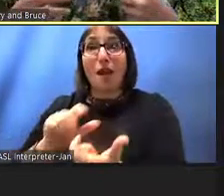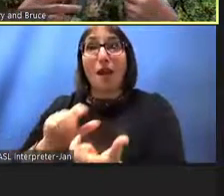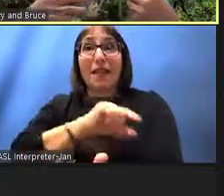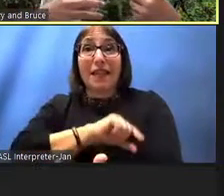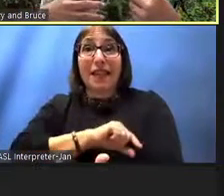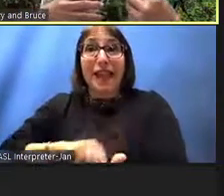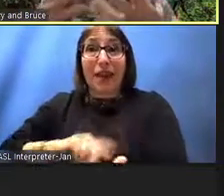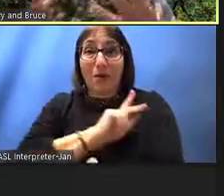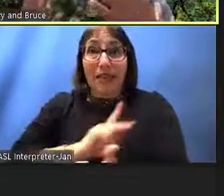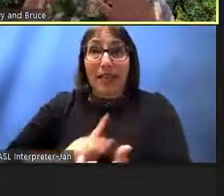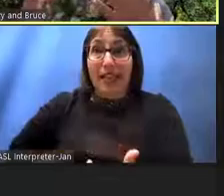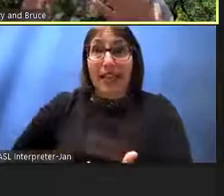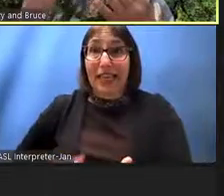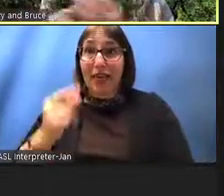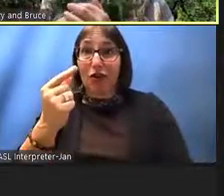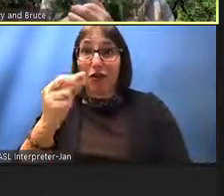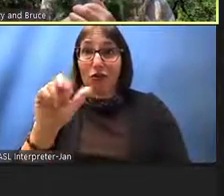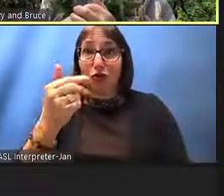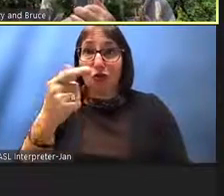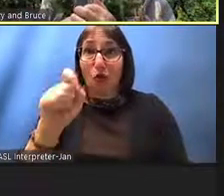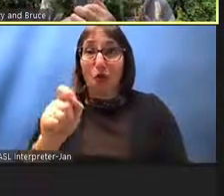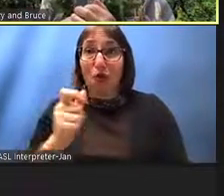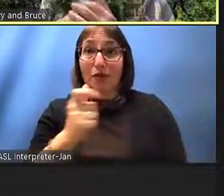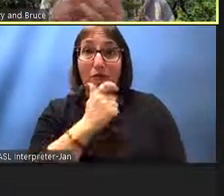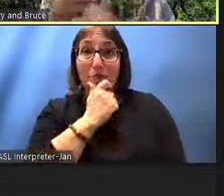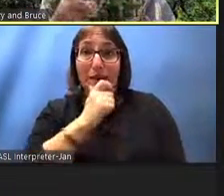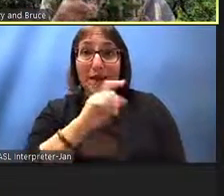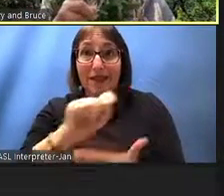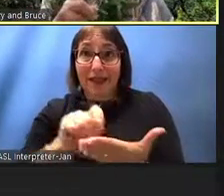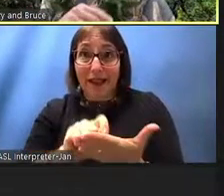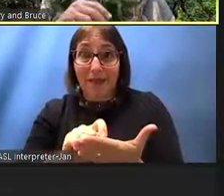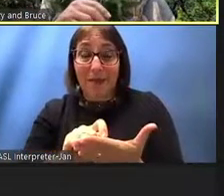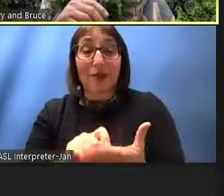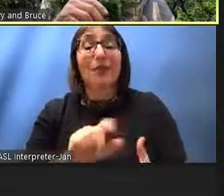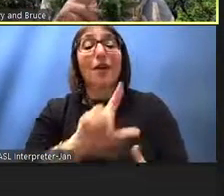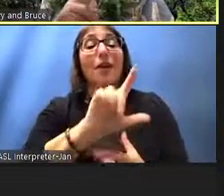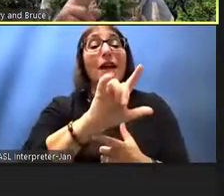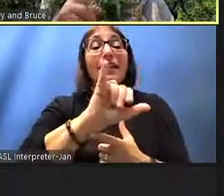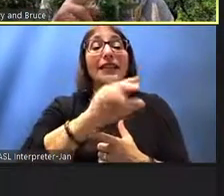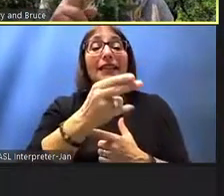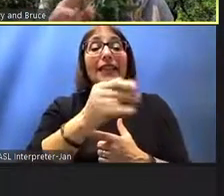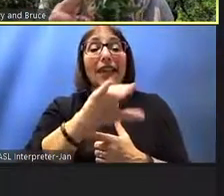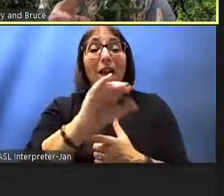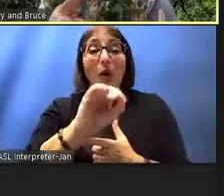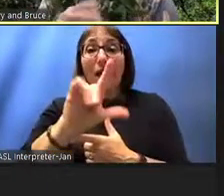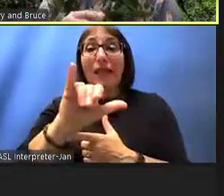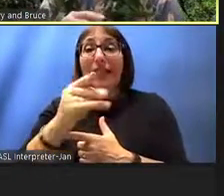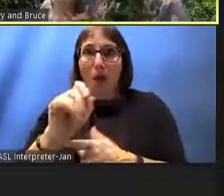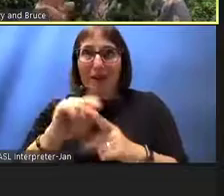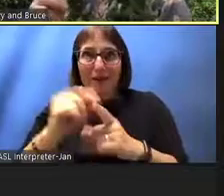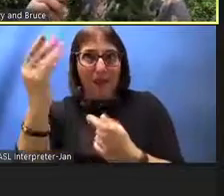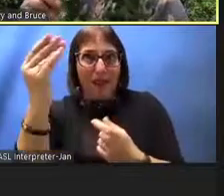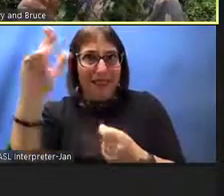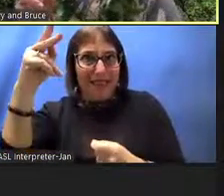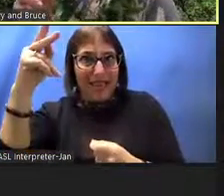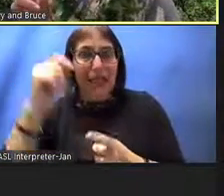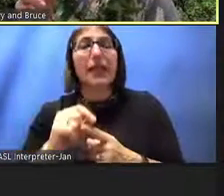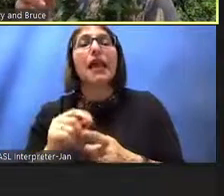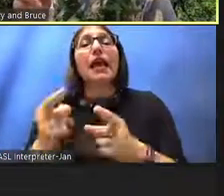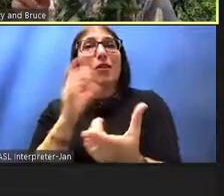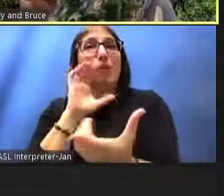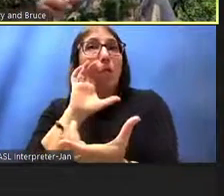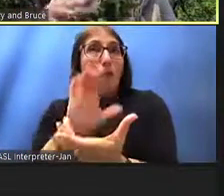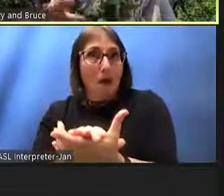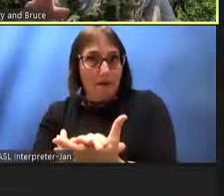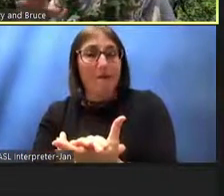time and when he liholiho kamehameha ii and his consort wife went